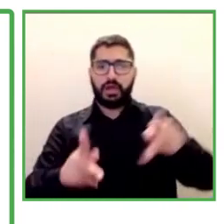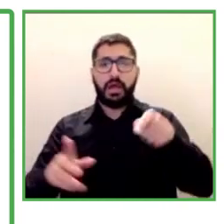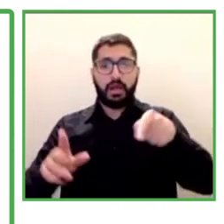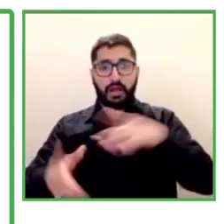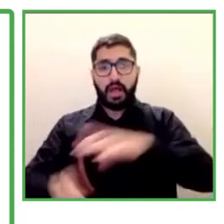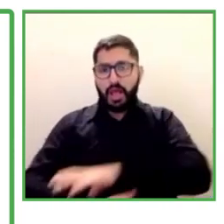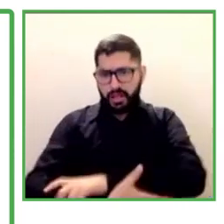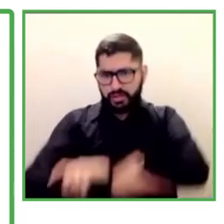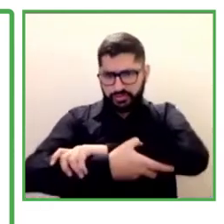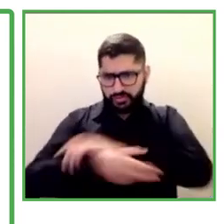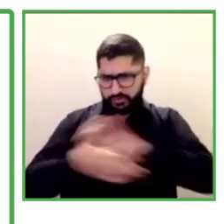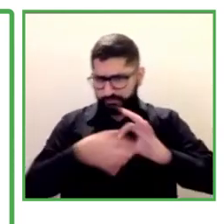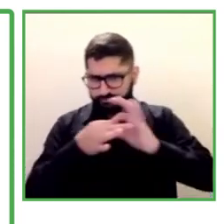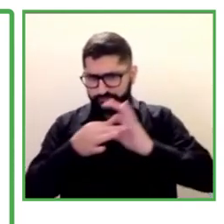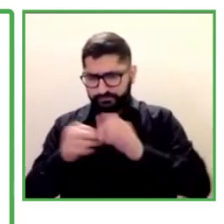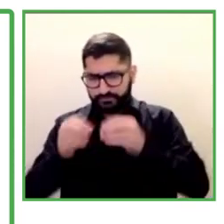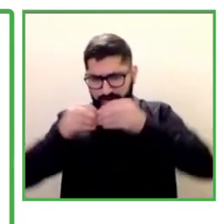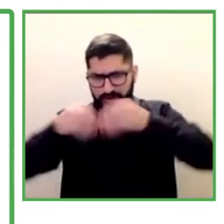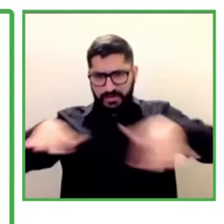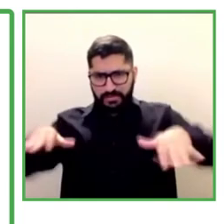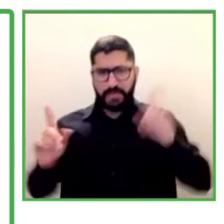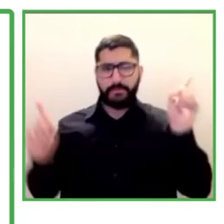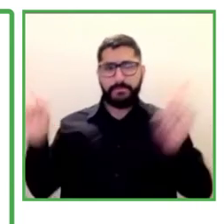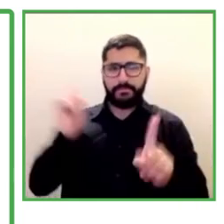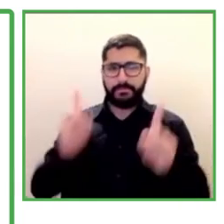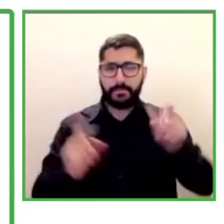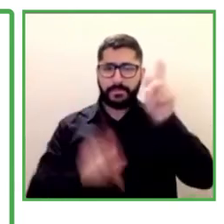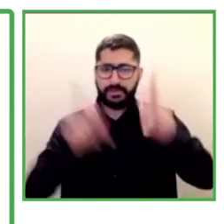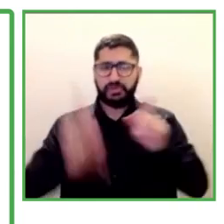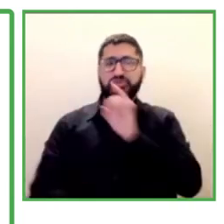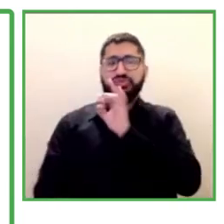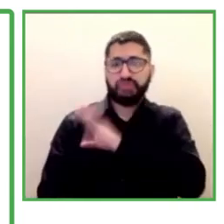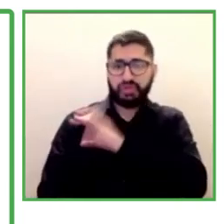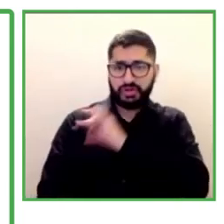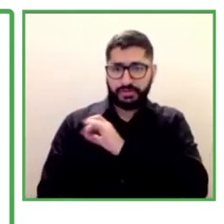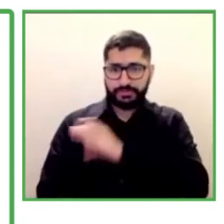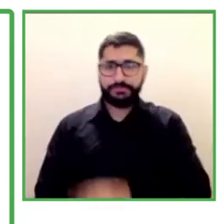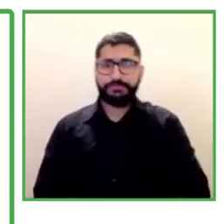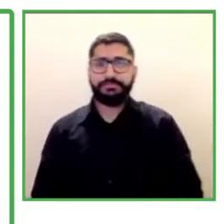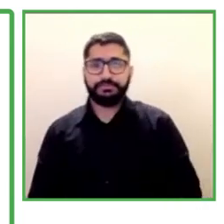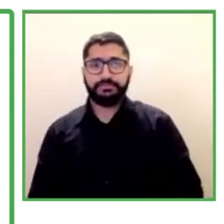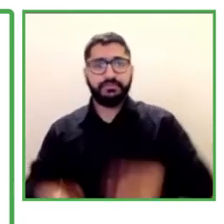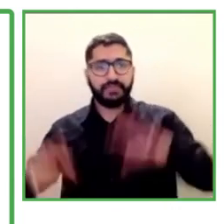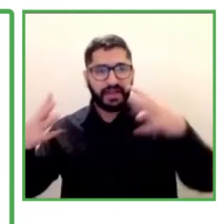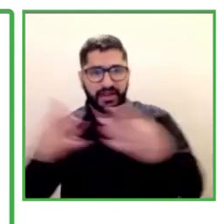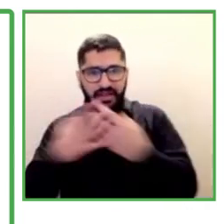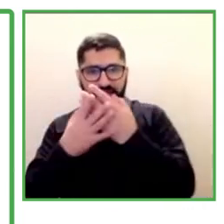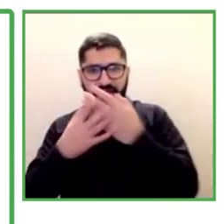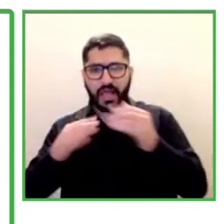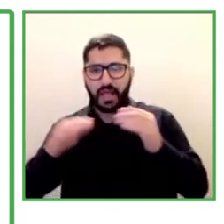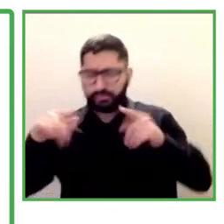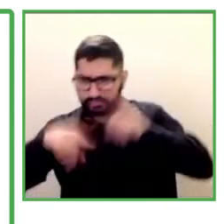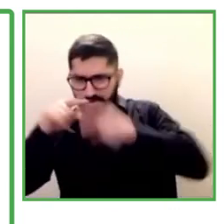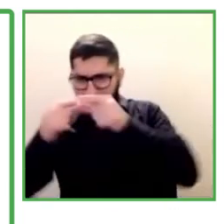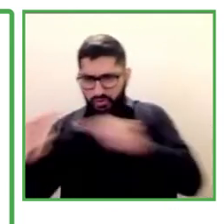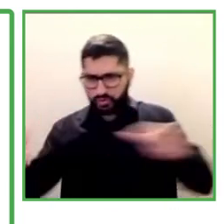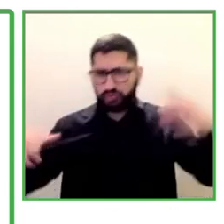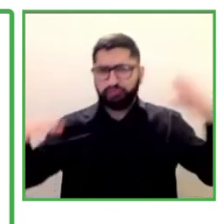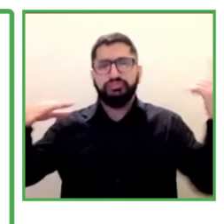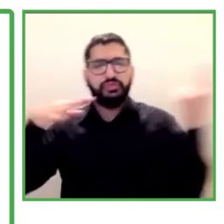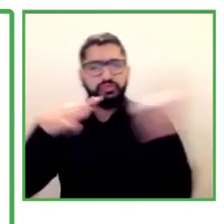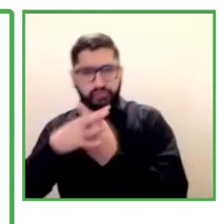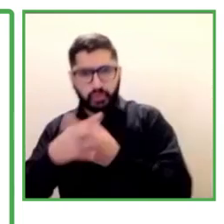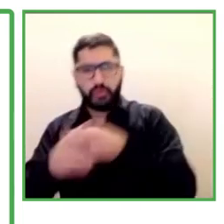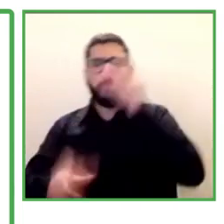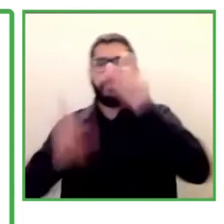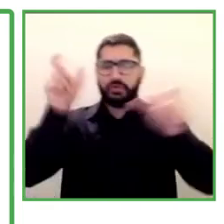the networks, the networks of work inclusion